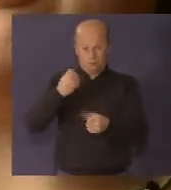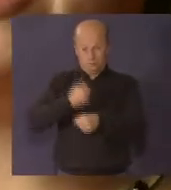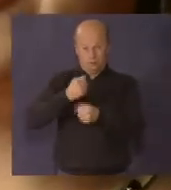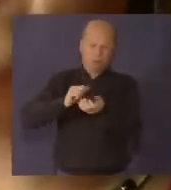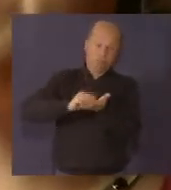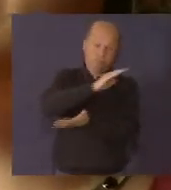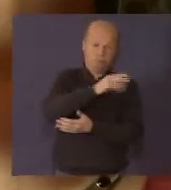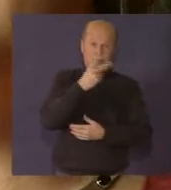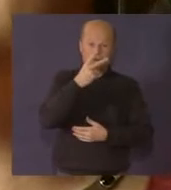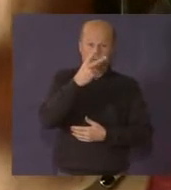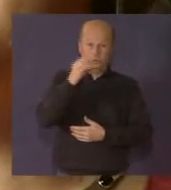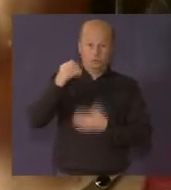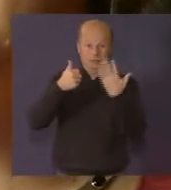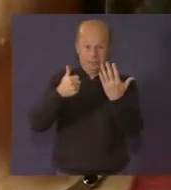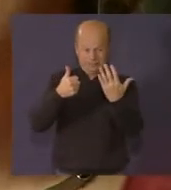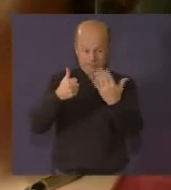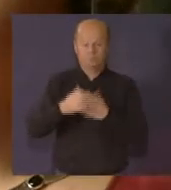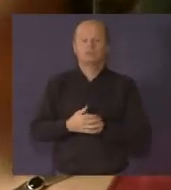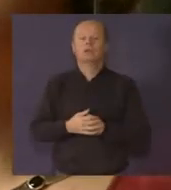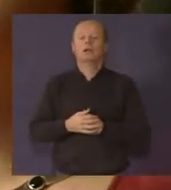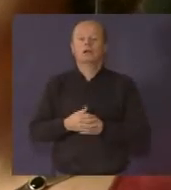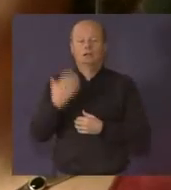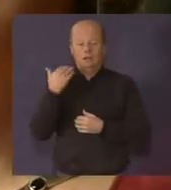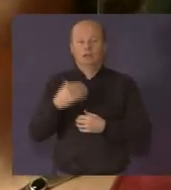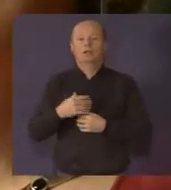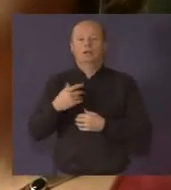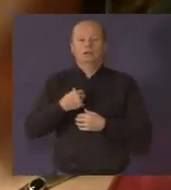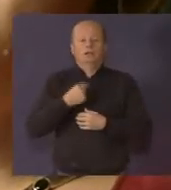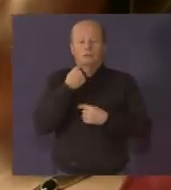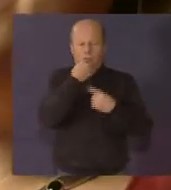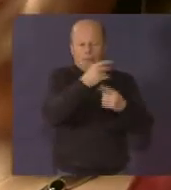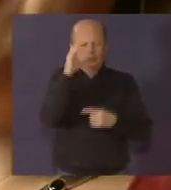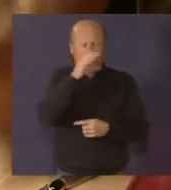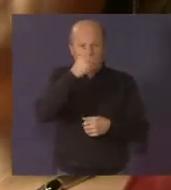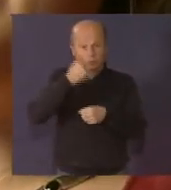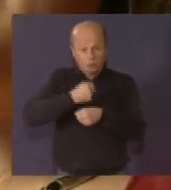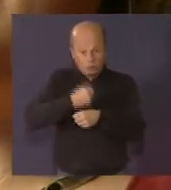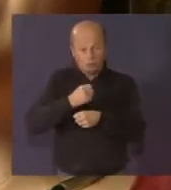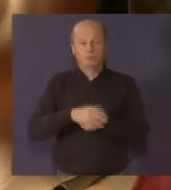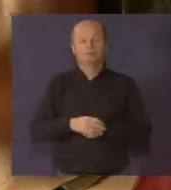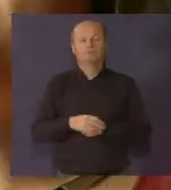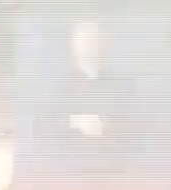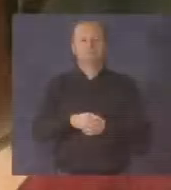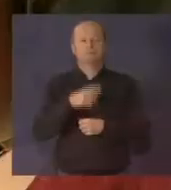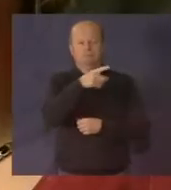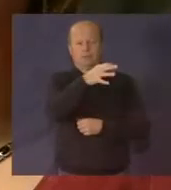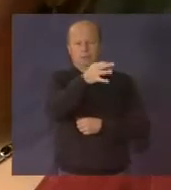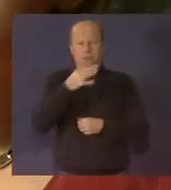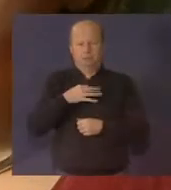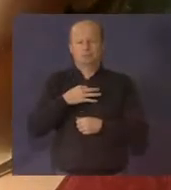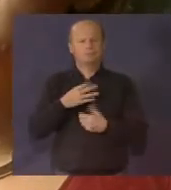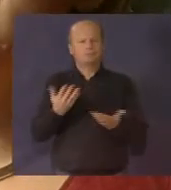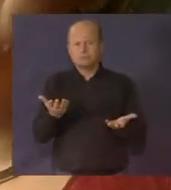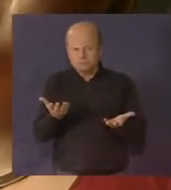following the election in 2006. And then I had to register at the employment office as a job seeker. And